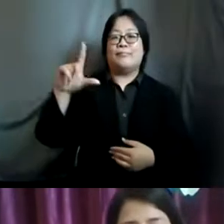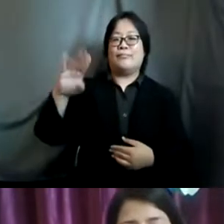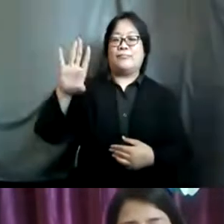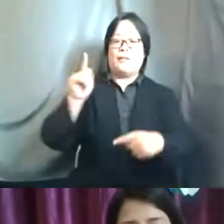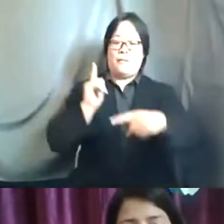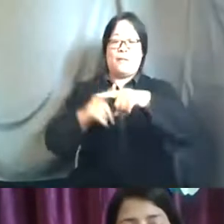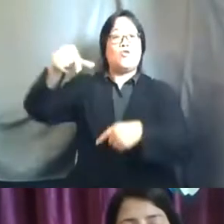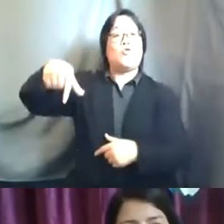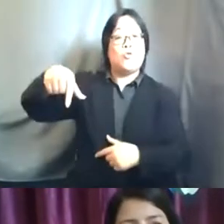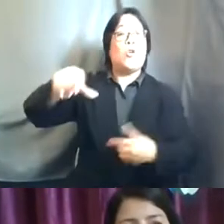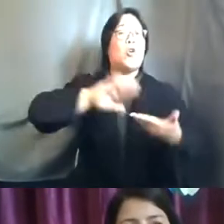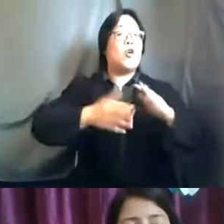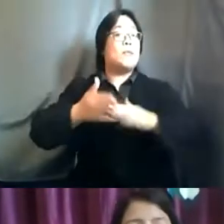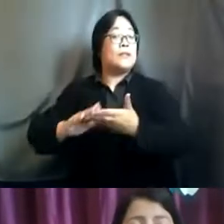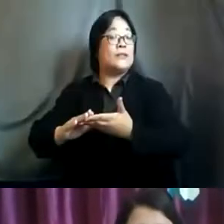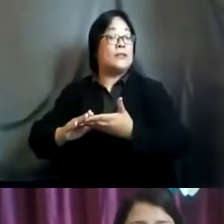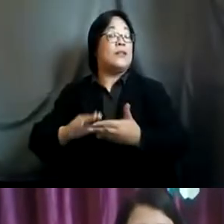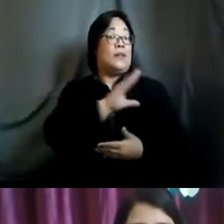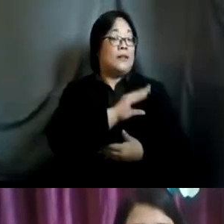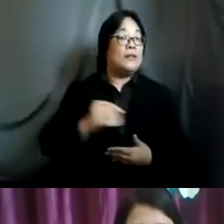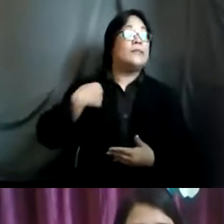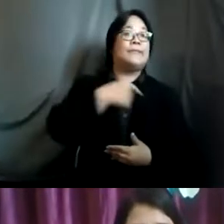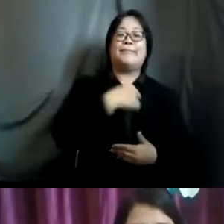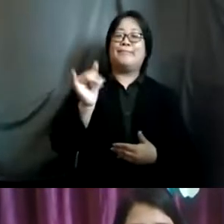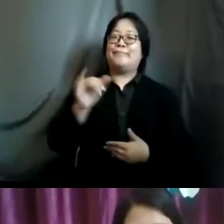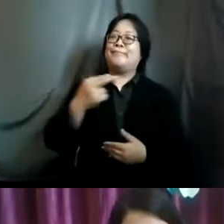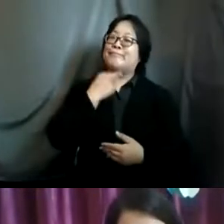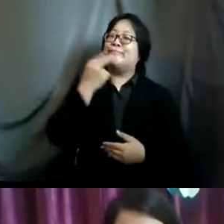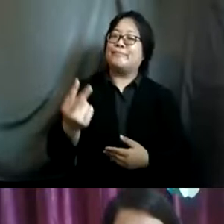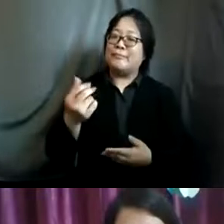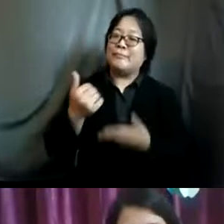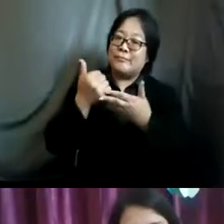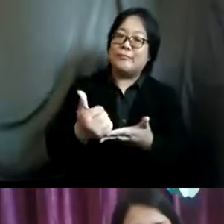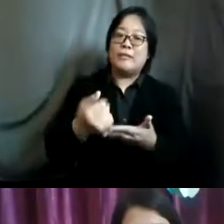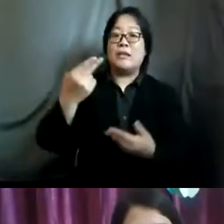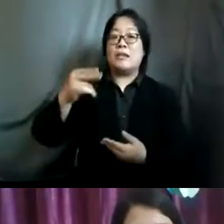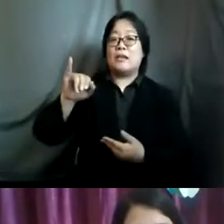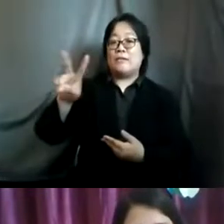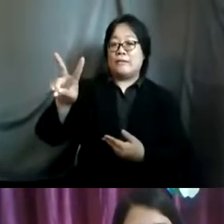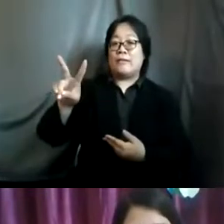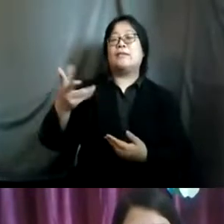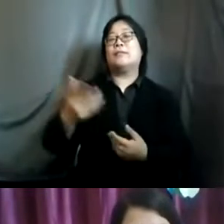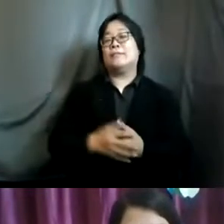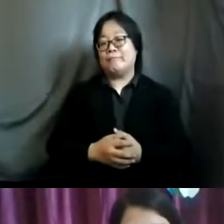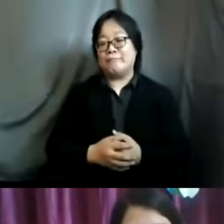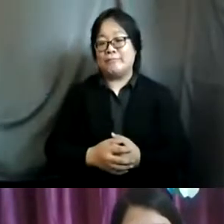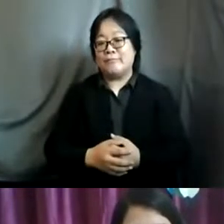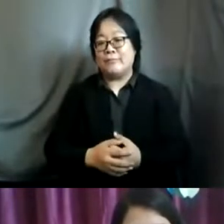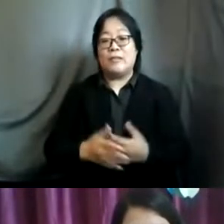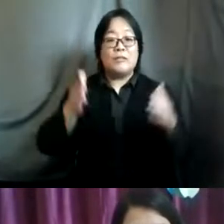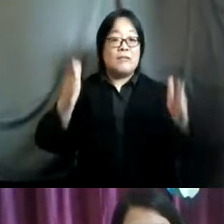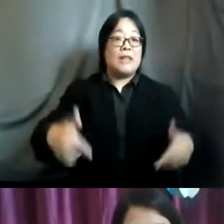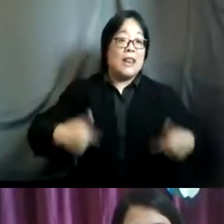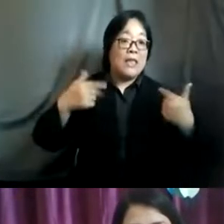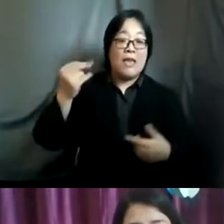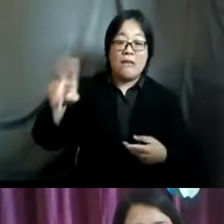plus communities and we have been addressing the voice of um HIV people living with HIV people living with